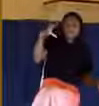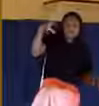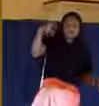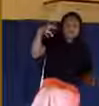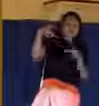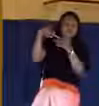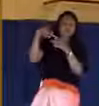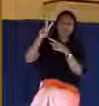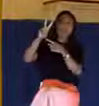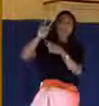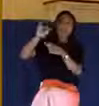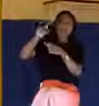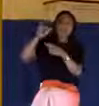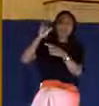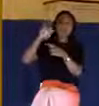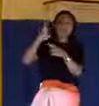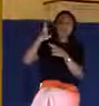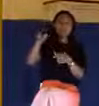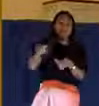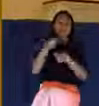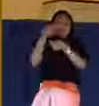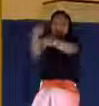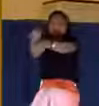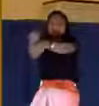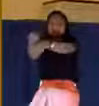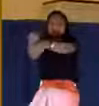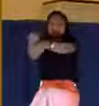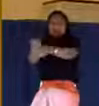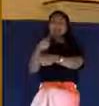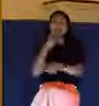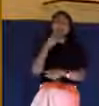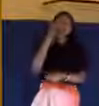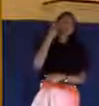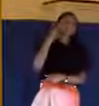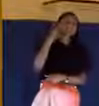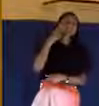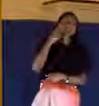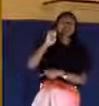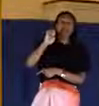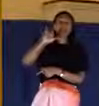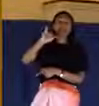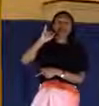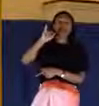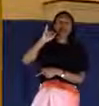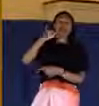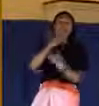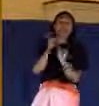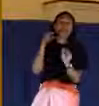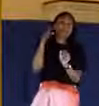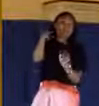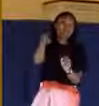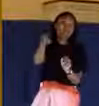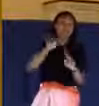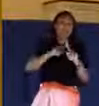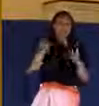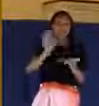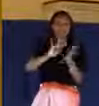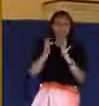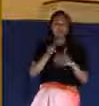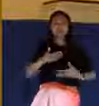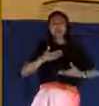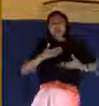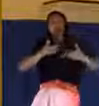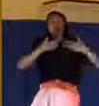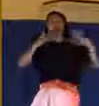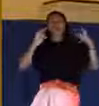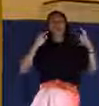to take him down. And Jesus cried with a loud voice and gave up the ghost. And the veil of the temple was rent in twain from top